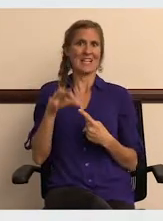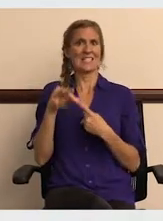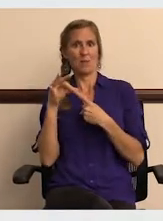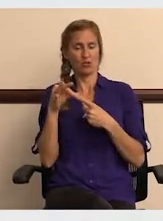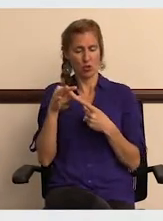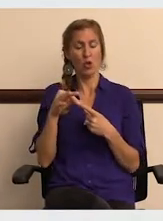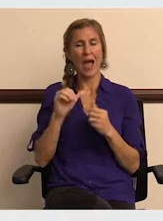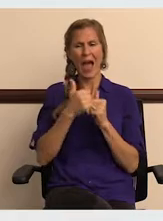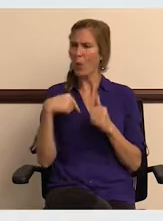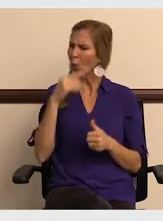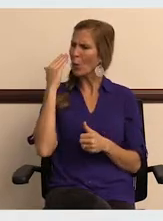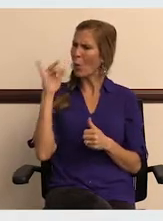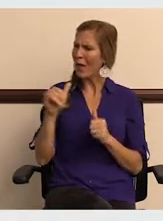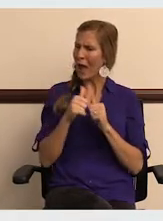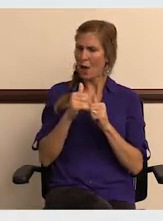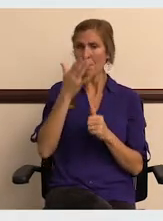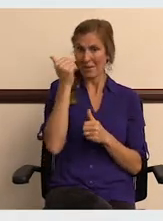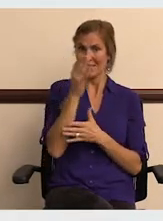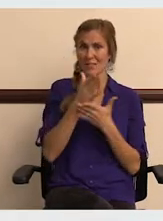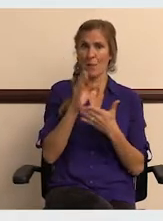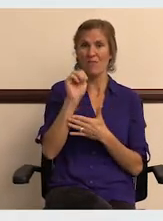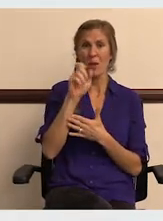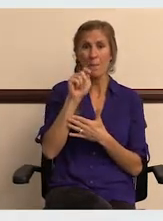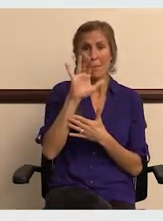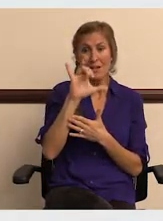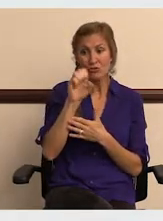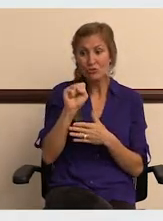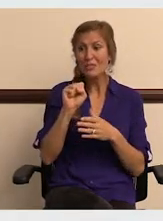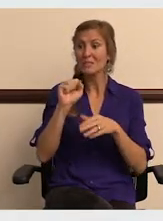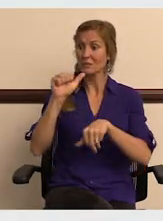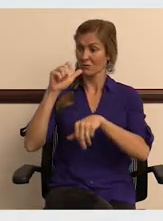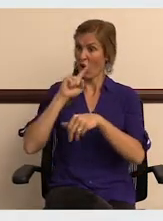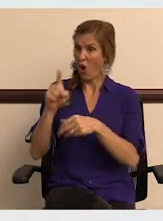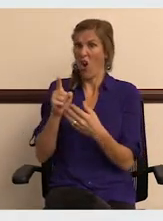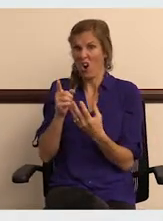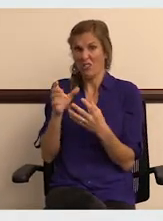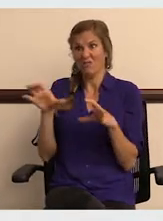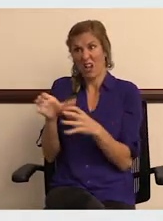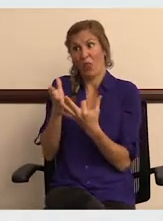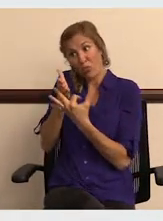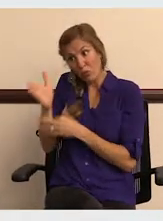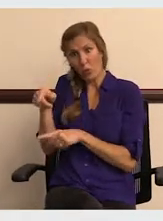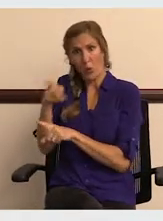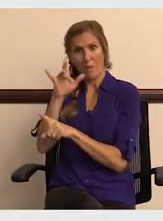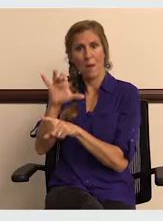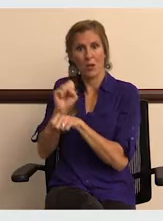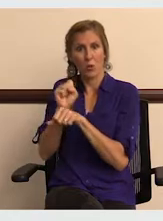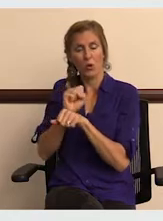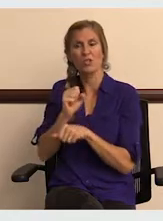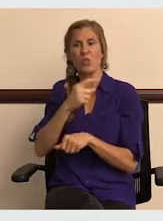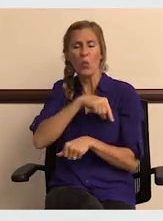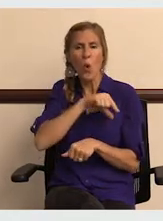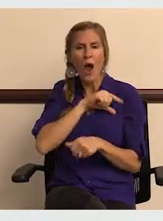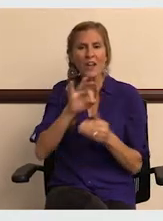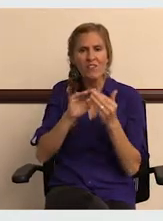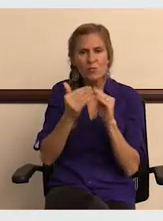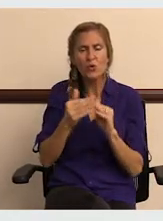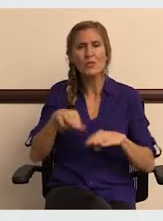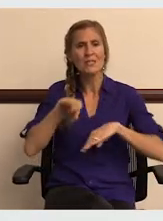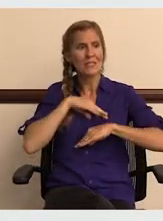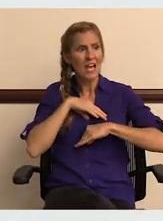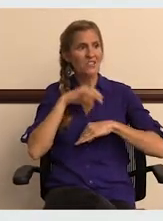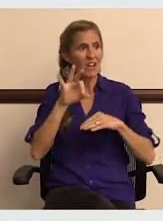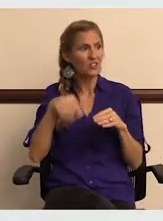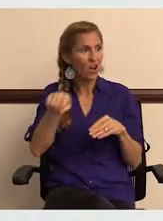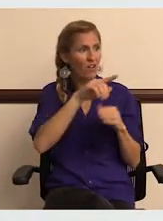exceptional. And how we know that is because a lot of these key metrics, and some of those that are directly applicable to Public Works, as far as quality of community,